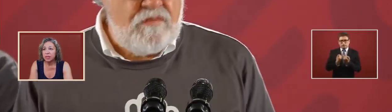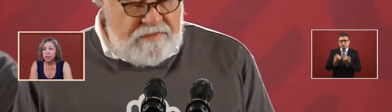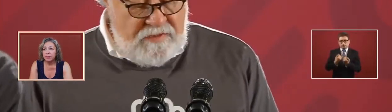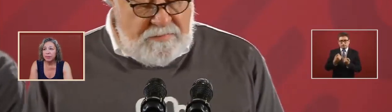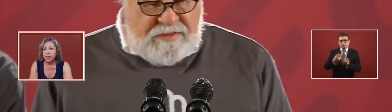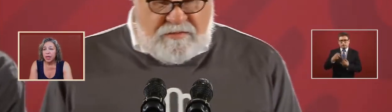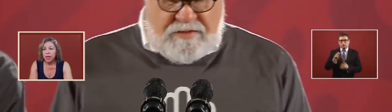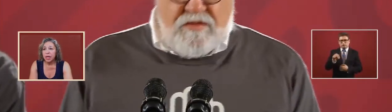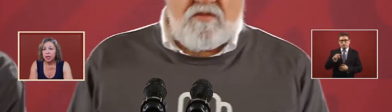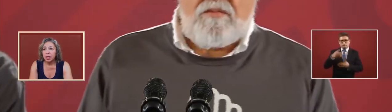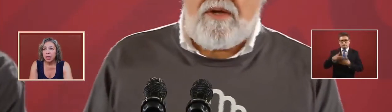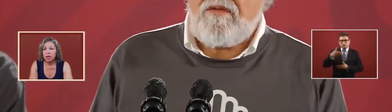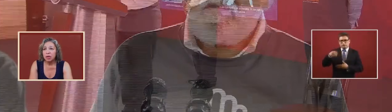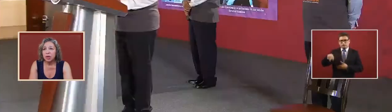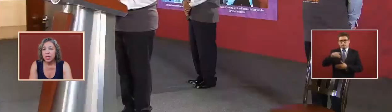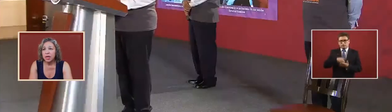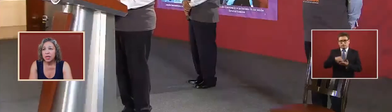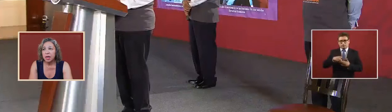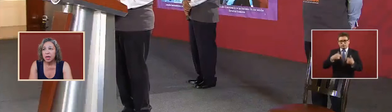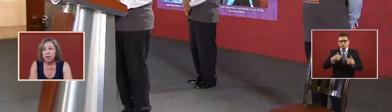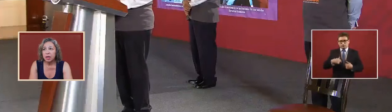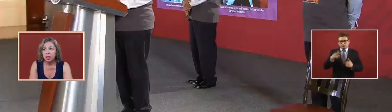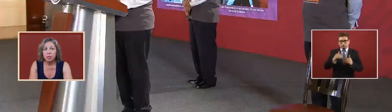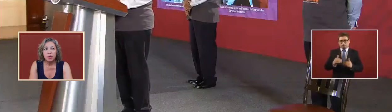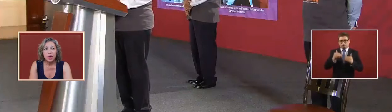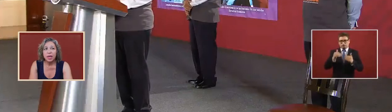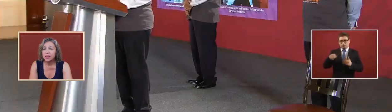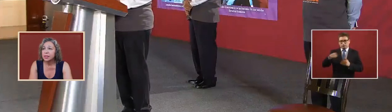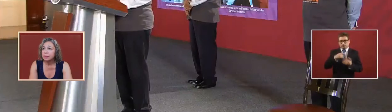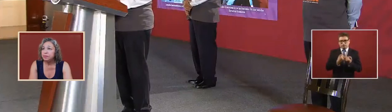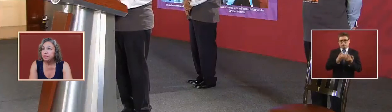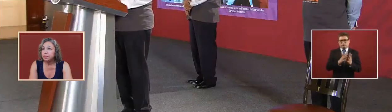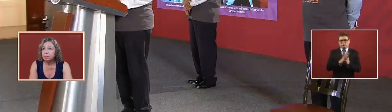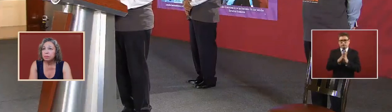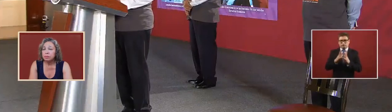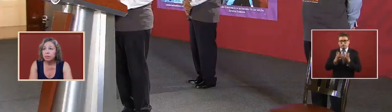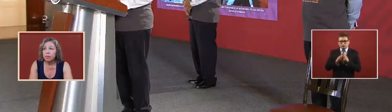office and united of human rights